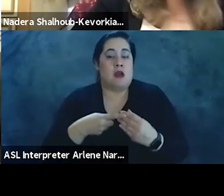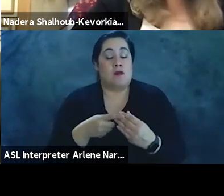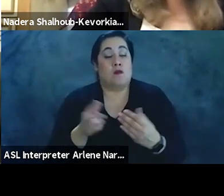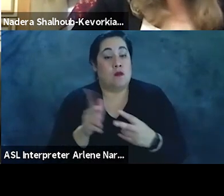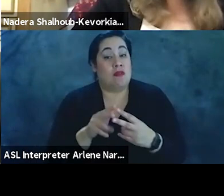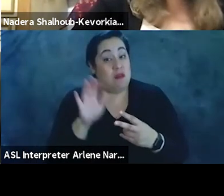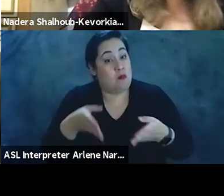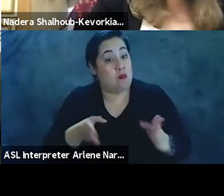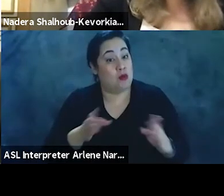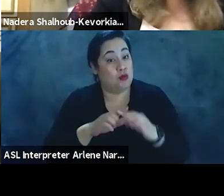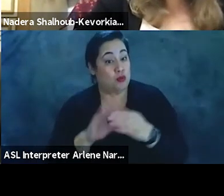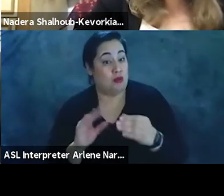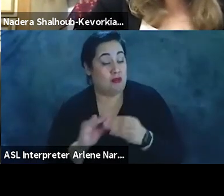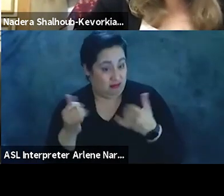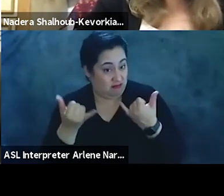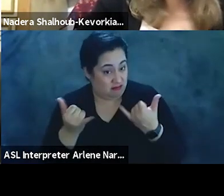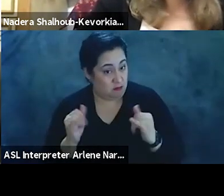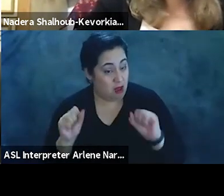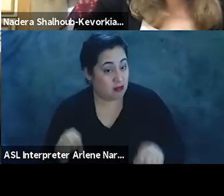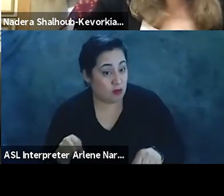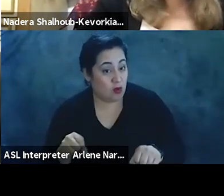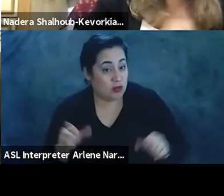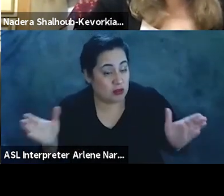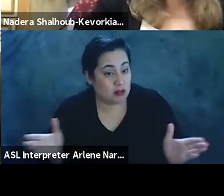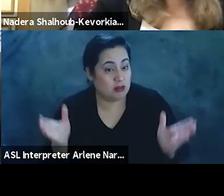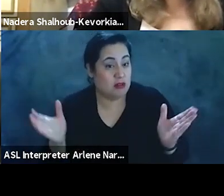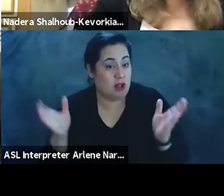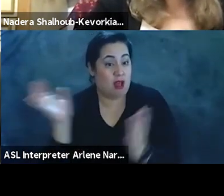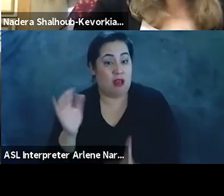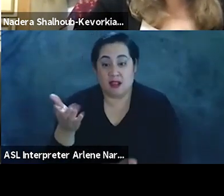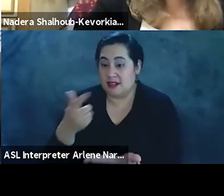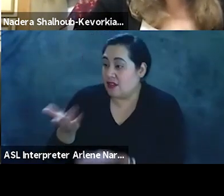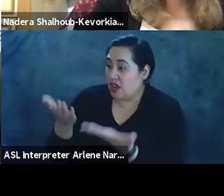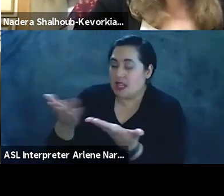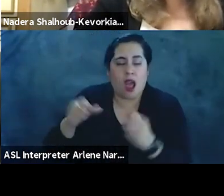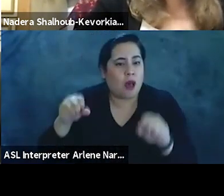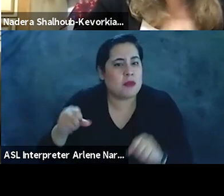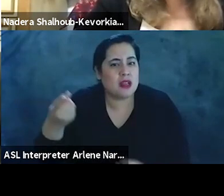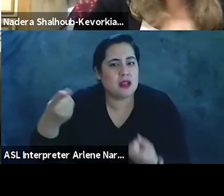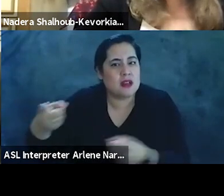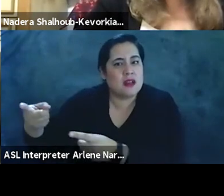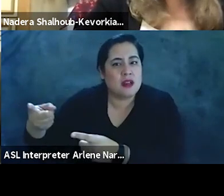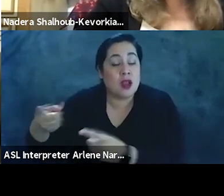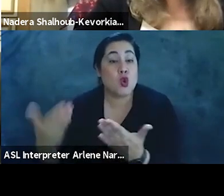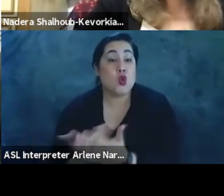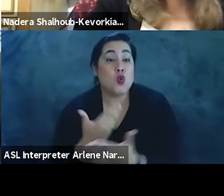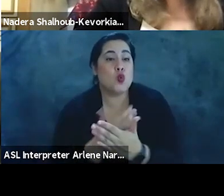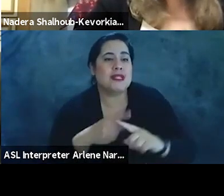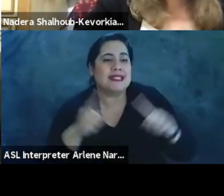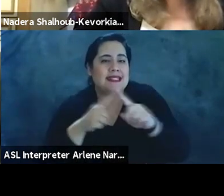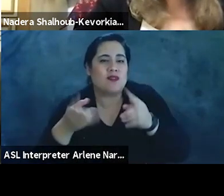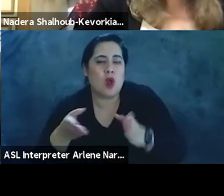the permission to narrate is still possible, and mobilizing as much suggested that it is happening, and it's happening in new ways. And as we retell